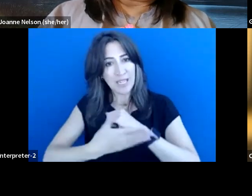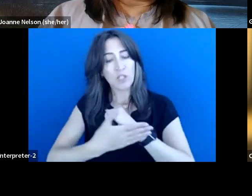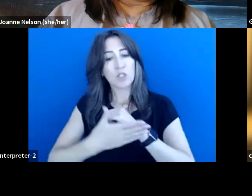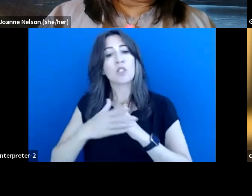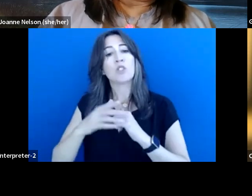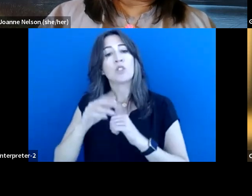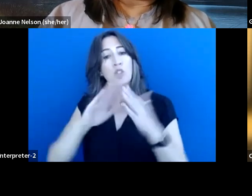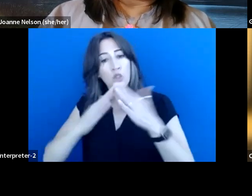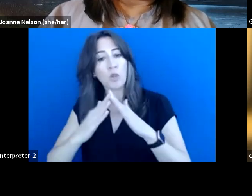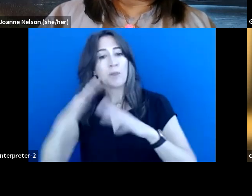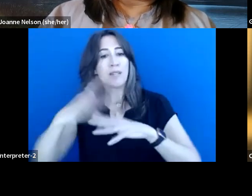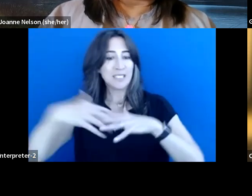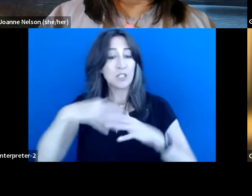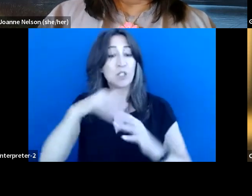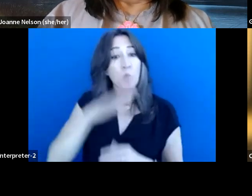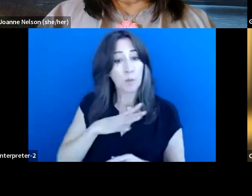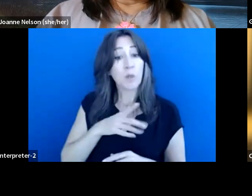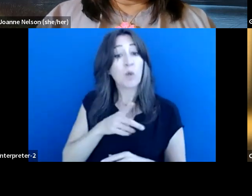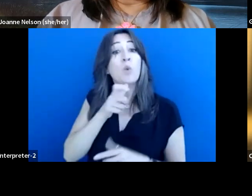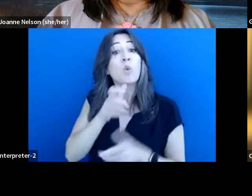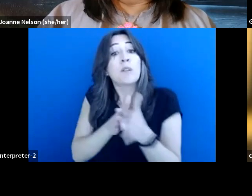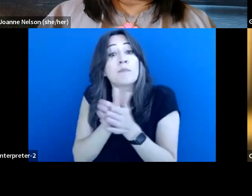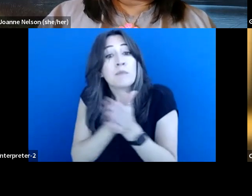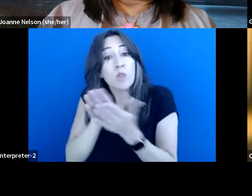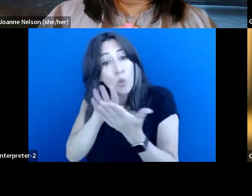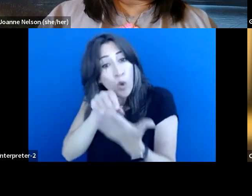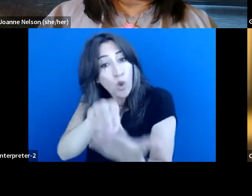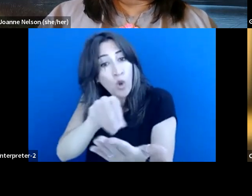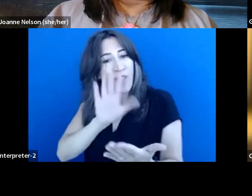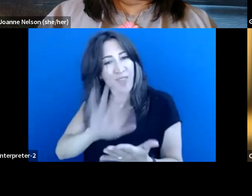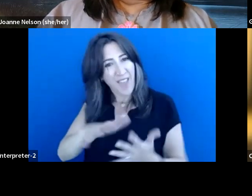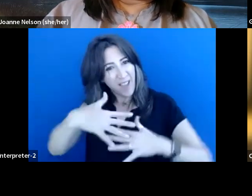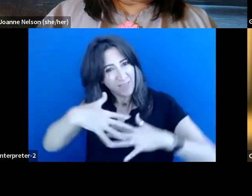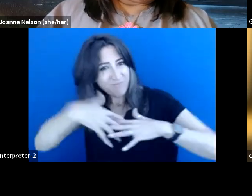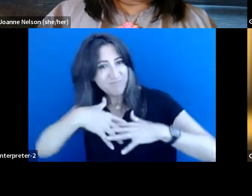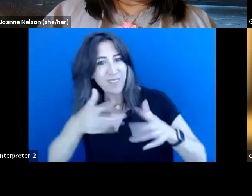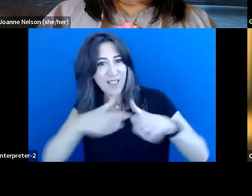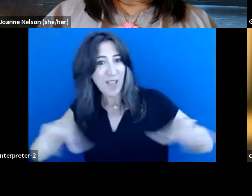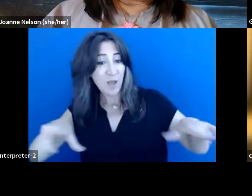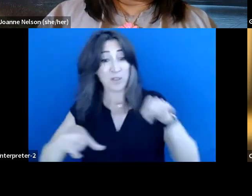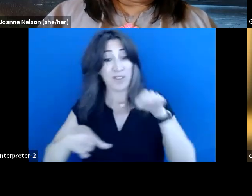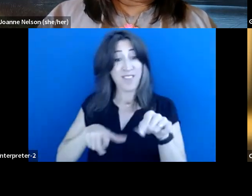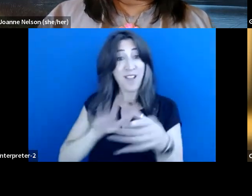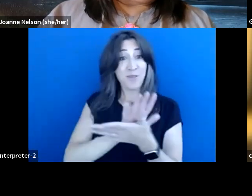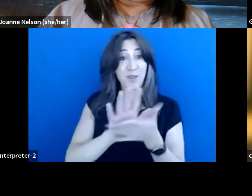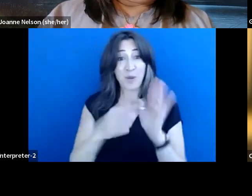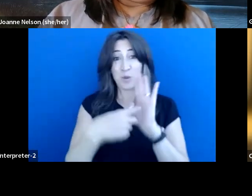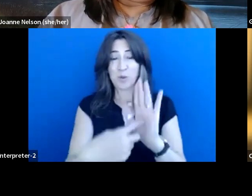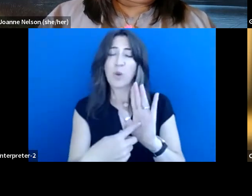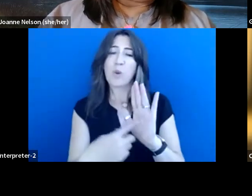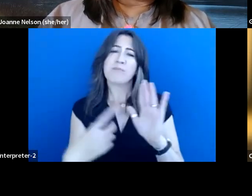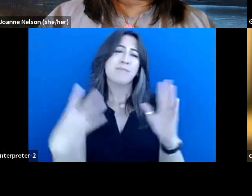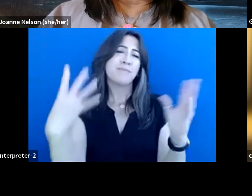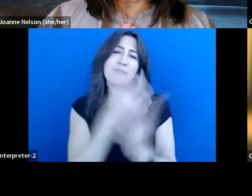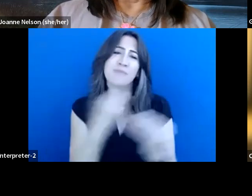interested in learning the Aishinaabe language. And that video shows people, a lovely lady who has since passed on